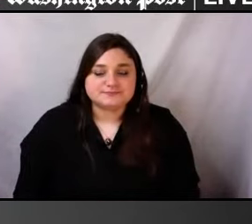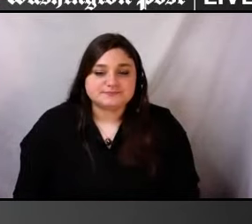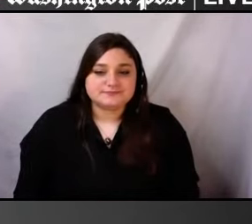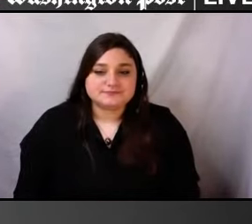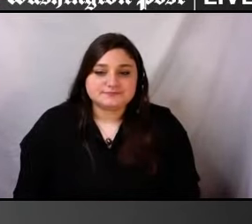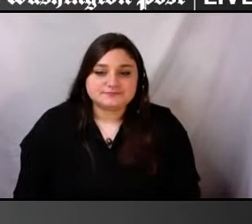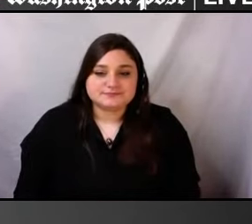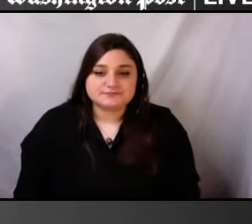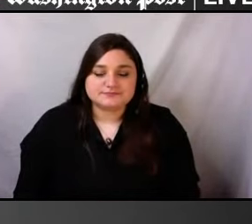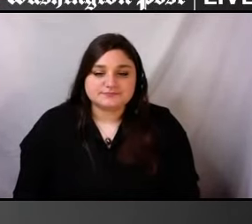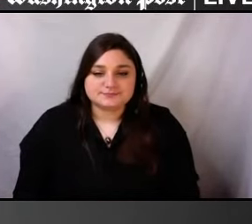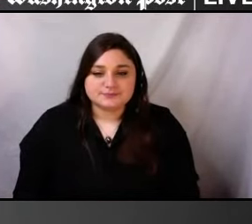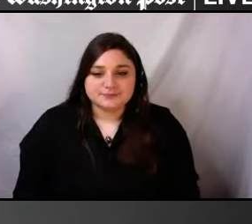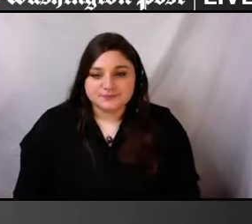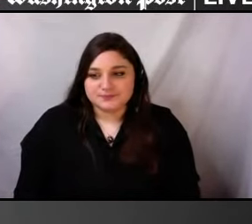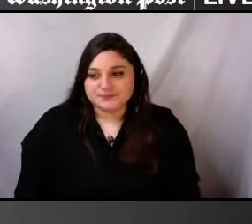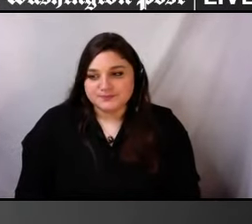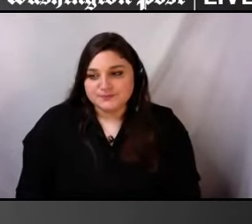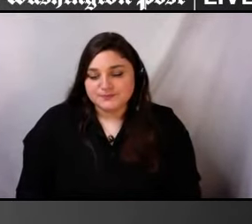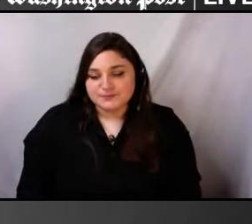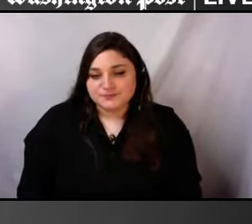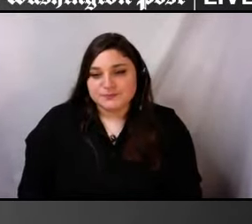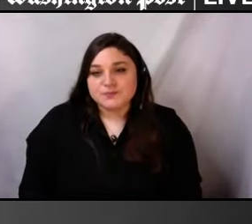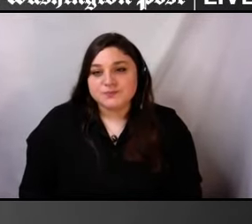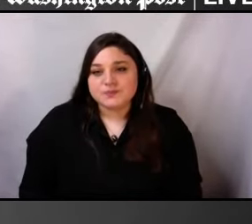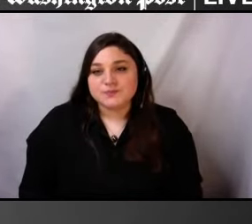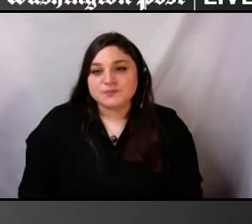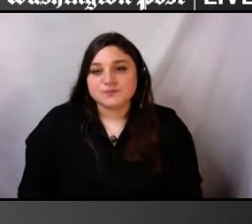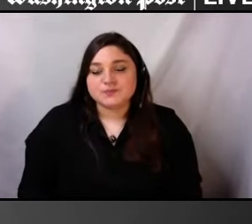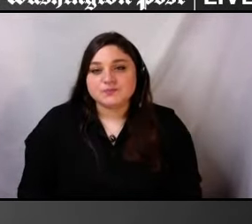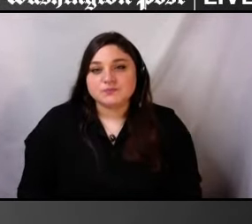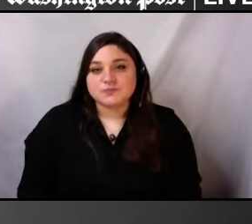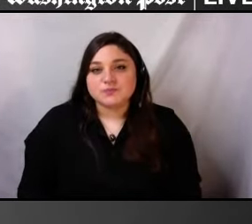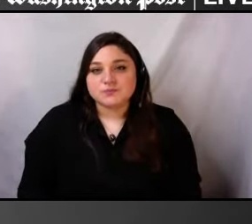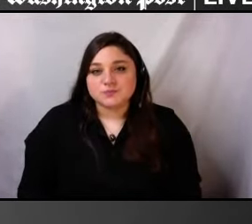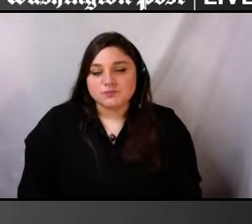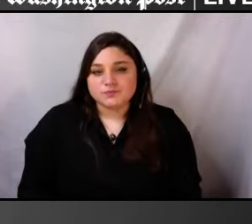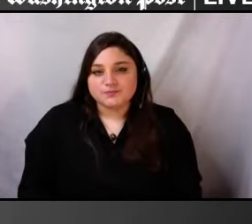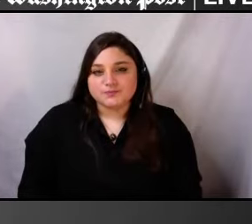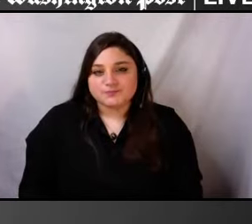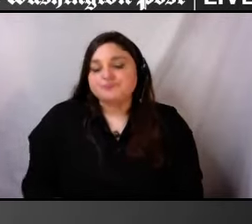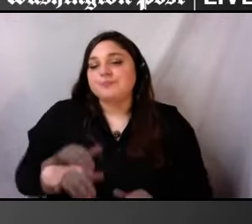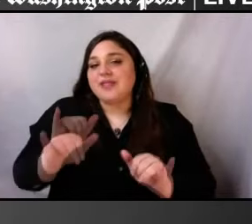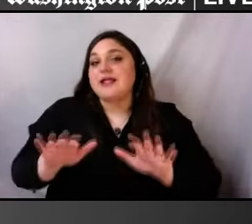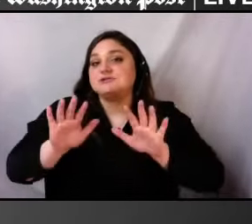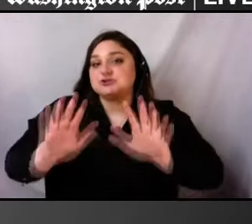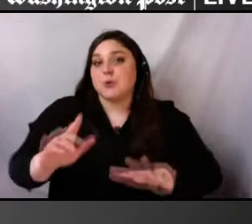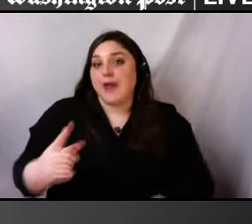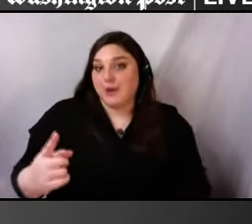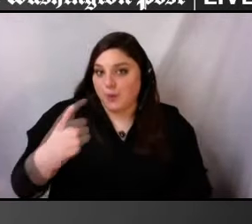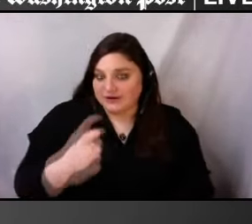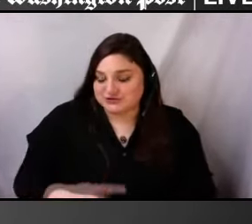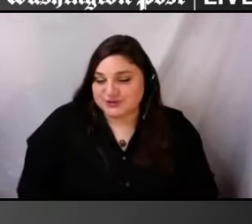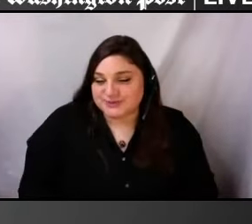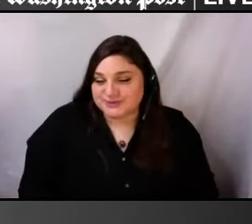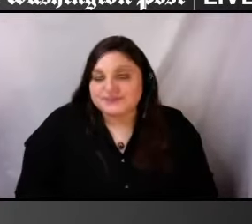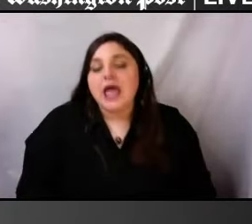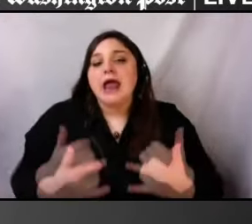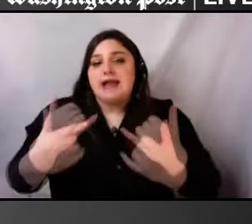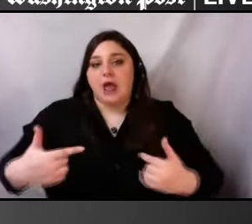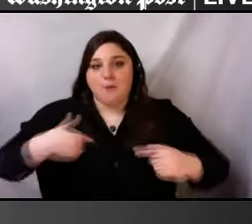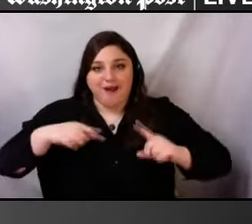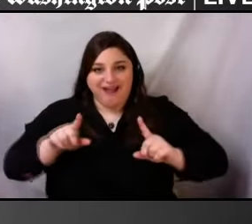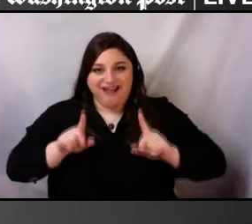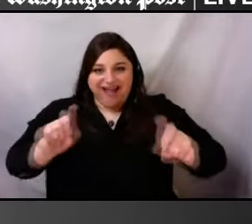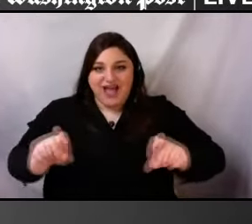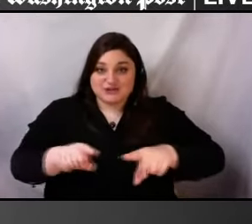That's a fantastic question, you know, and, and so I have an ask for everybody that's listening this afternoon or evening if